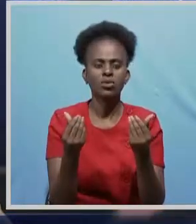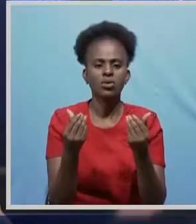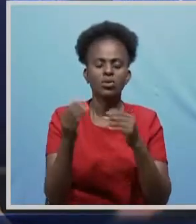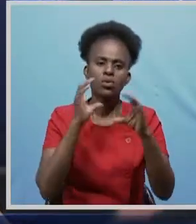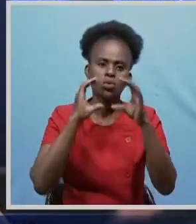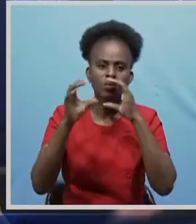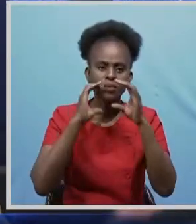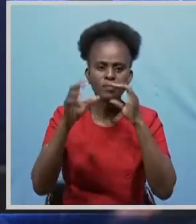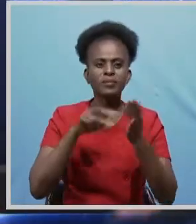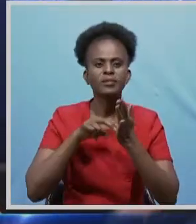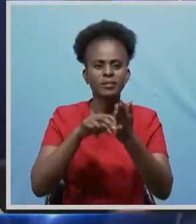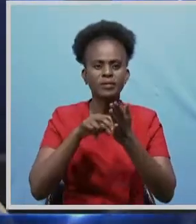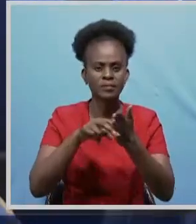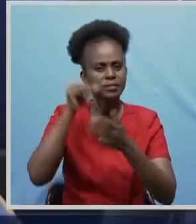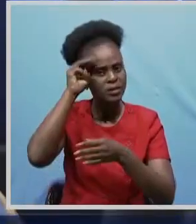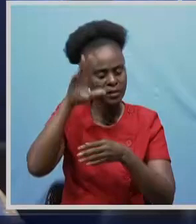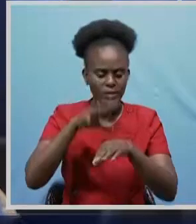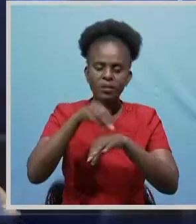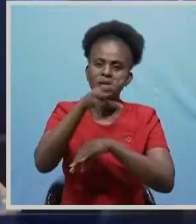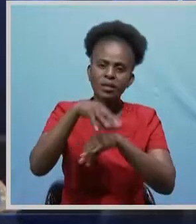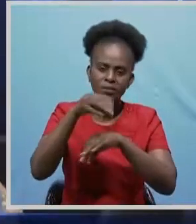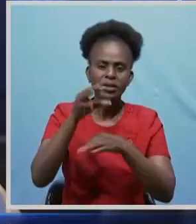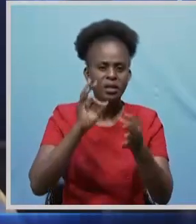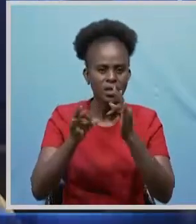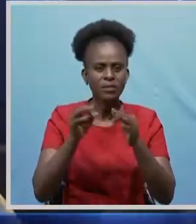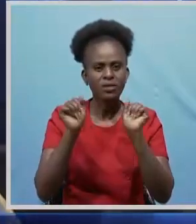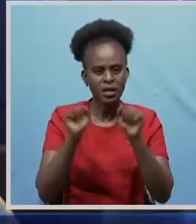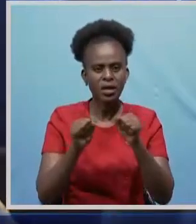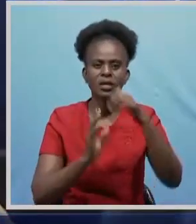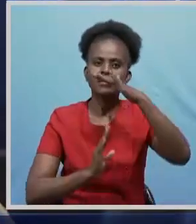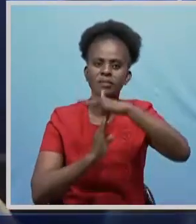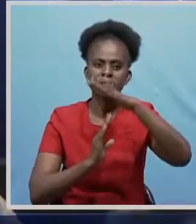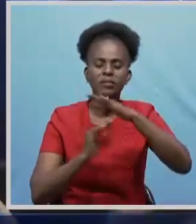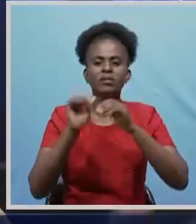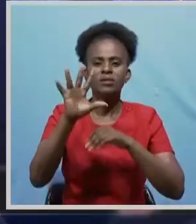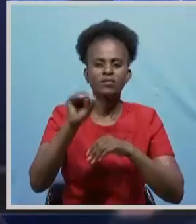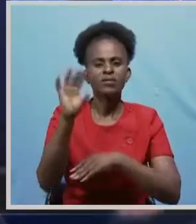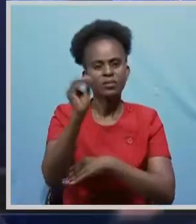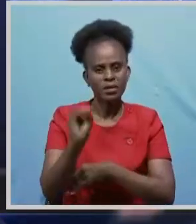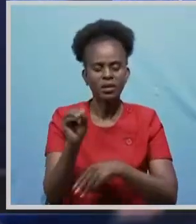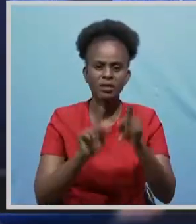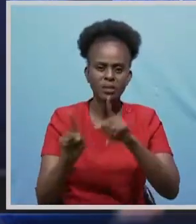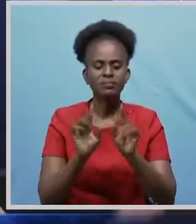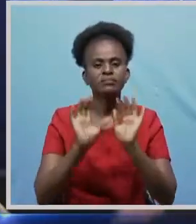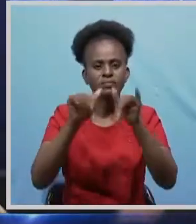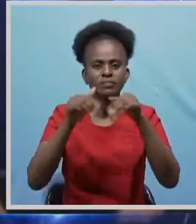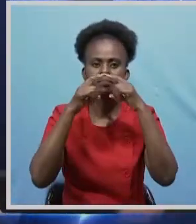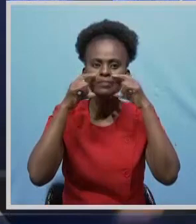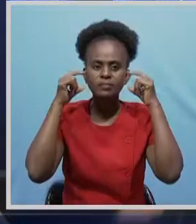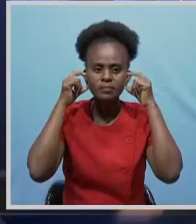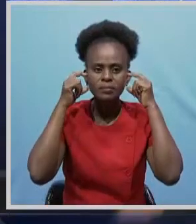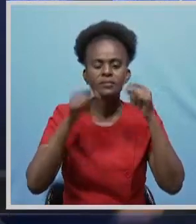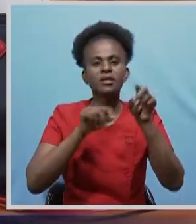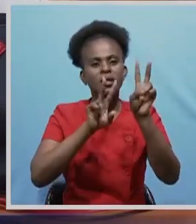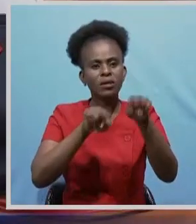Communication and Transport has advised if we can fill the buses at least 50%, if we can mask our faces, if we can